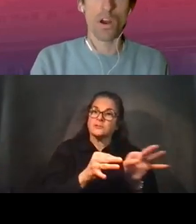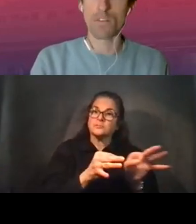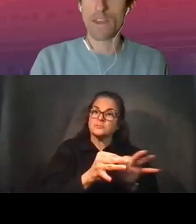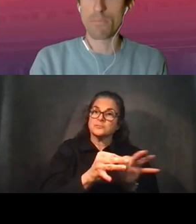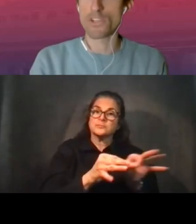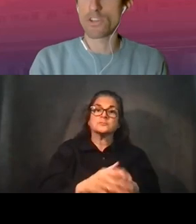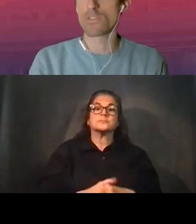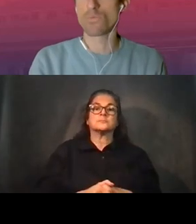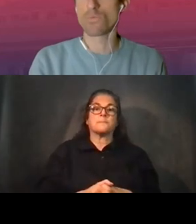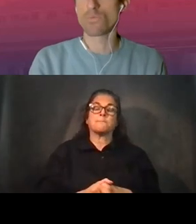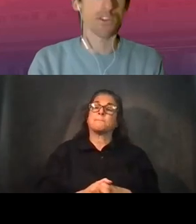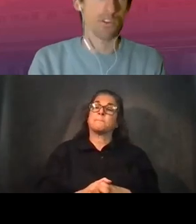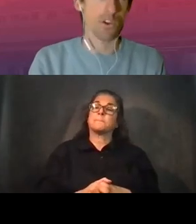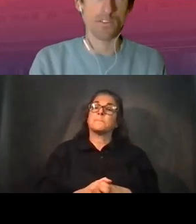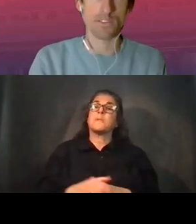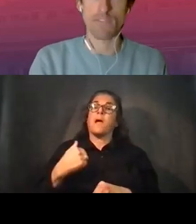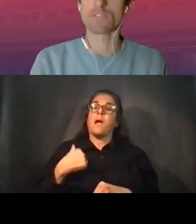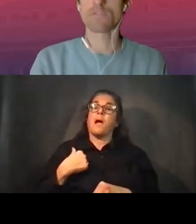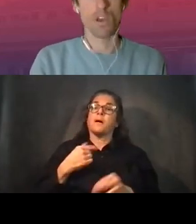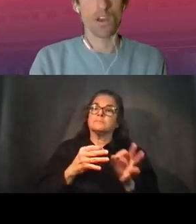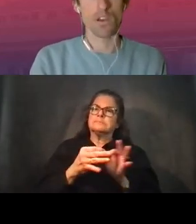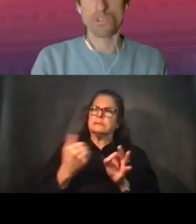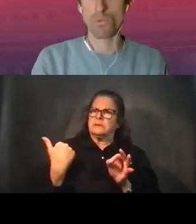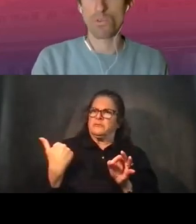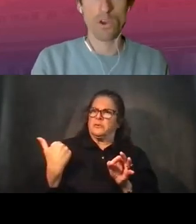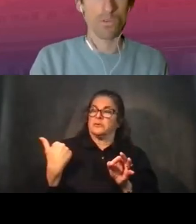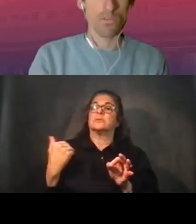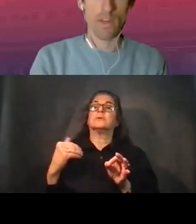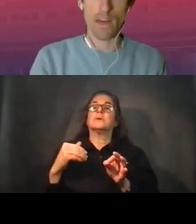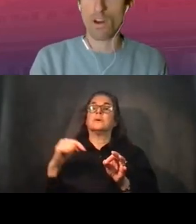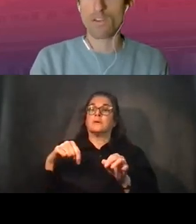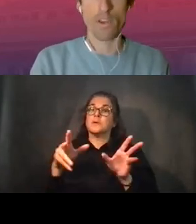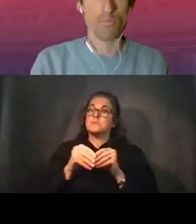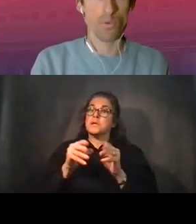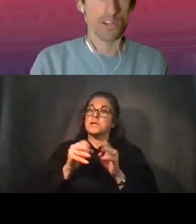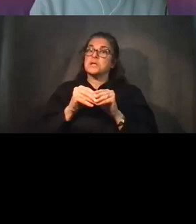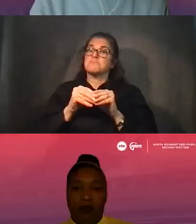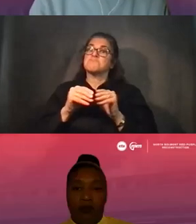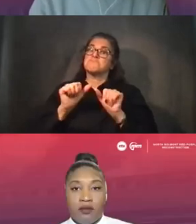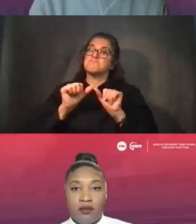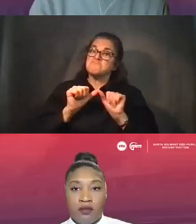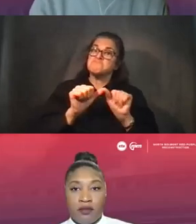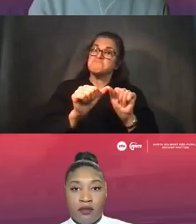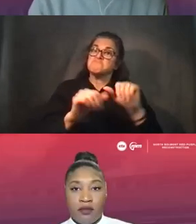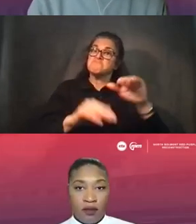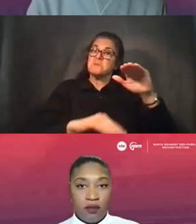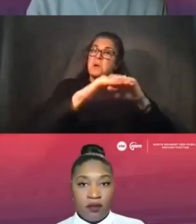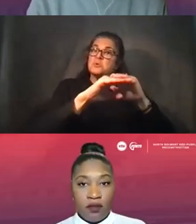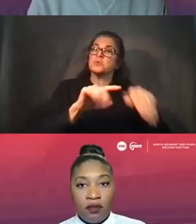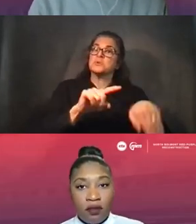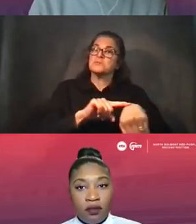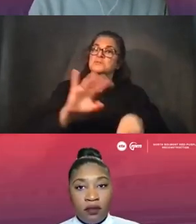So like I mentioned, we're scheduled to go till seven. So we'll go that long if we have questions that take us that long.